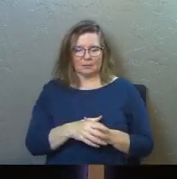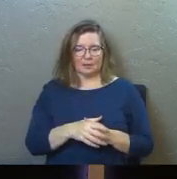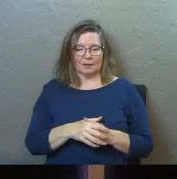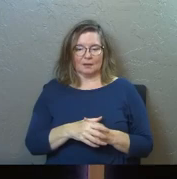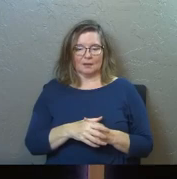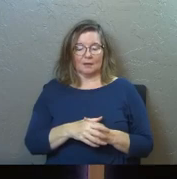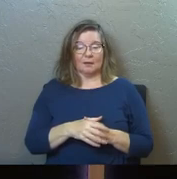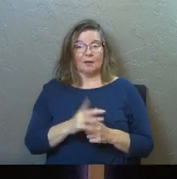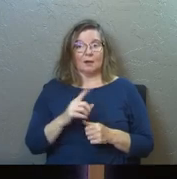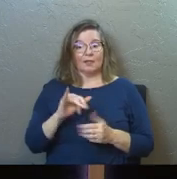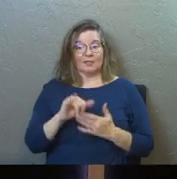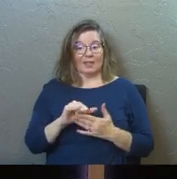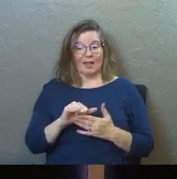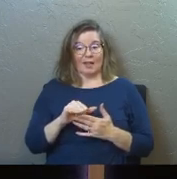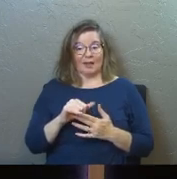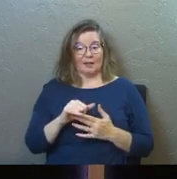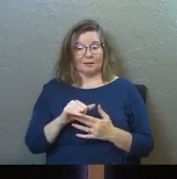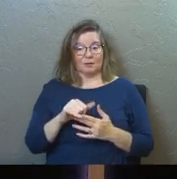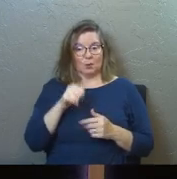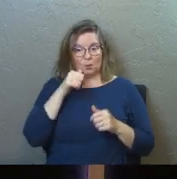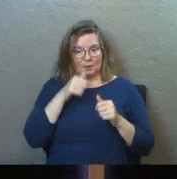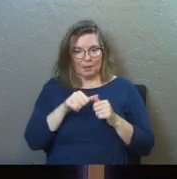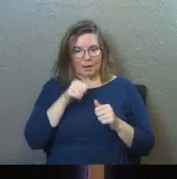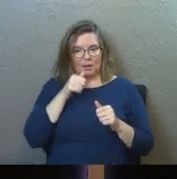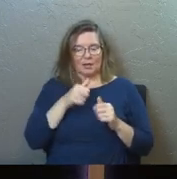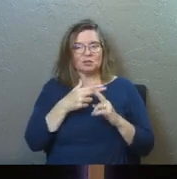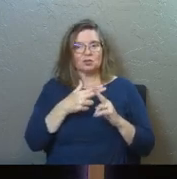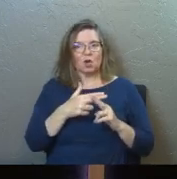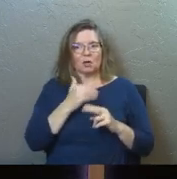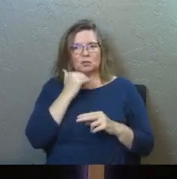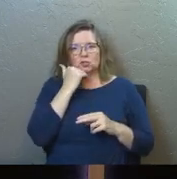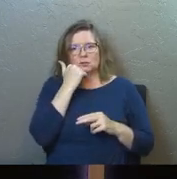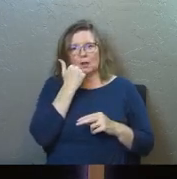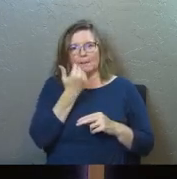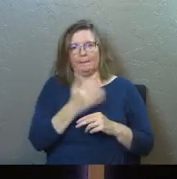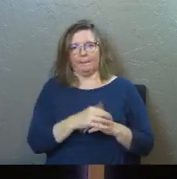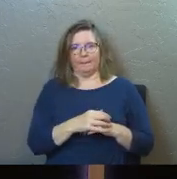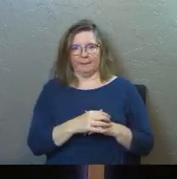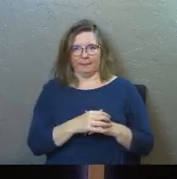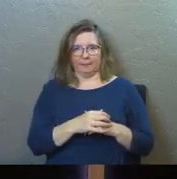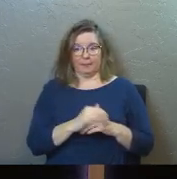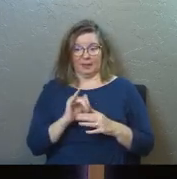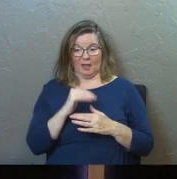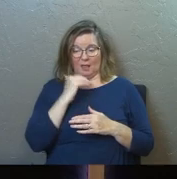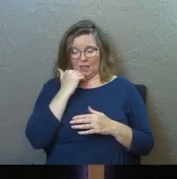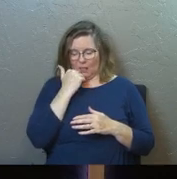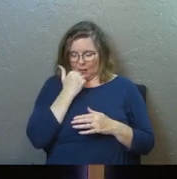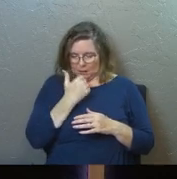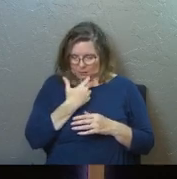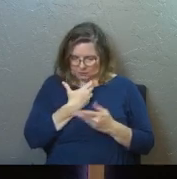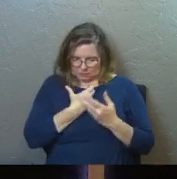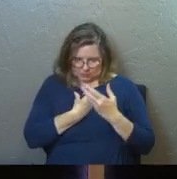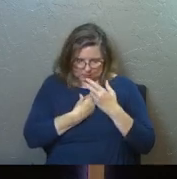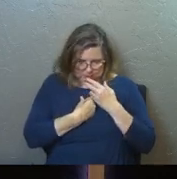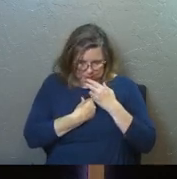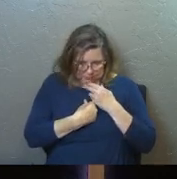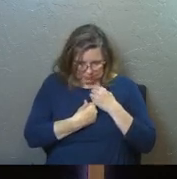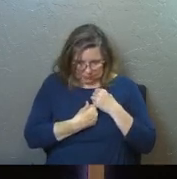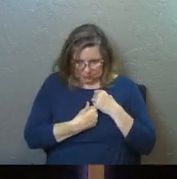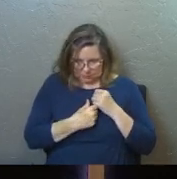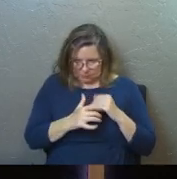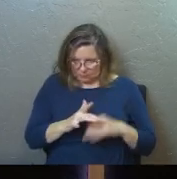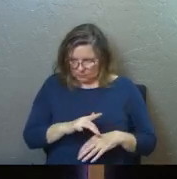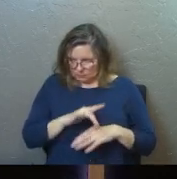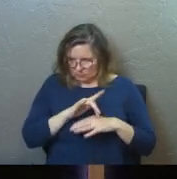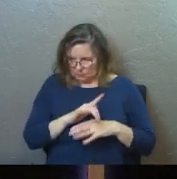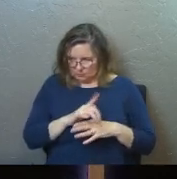that you do, all that not forgetting, that's called shame. That shame is you holding on to the past and letting